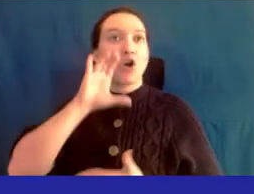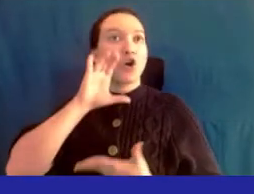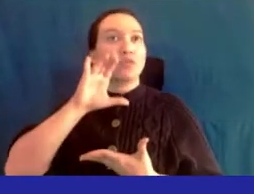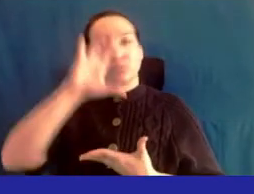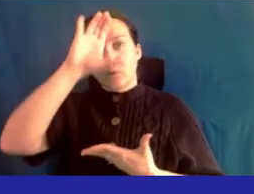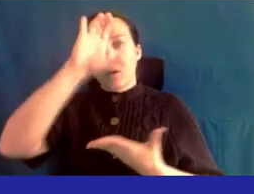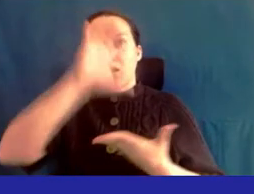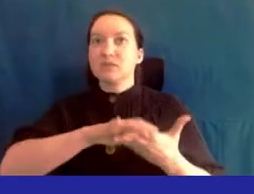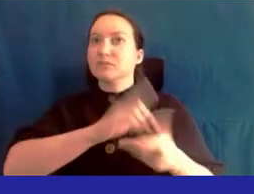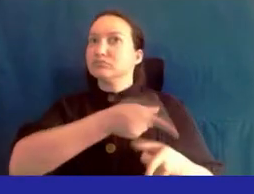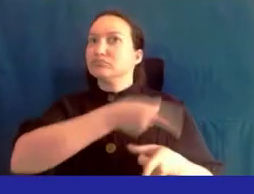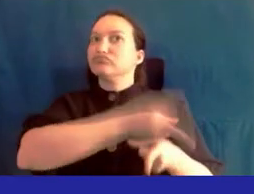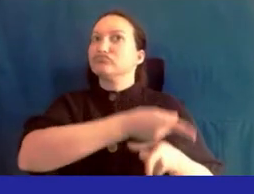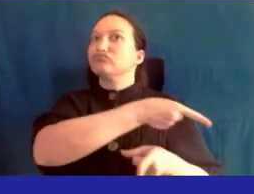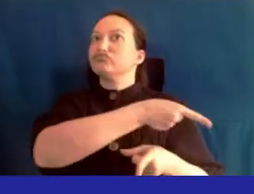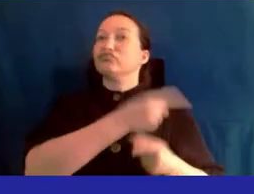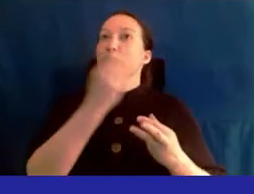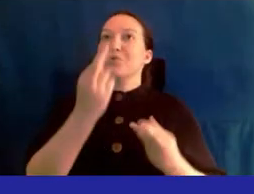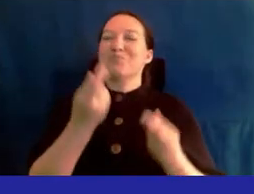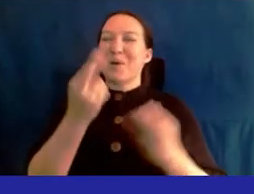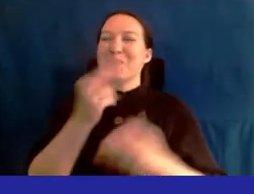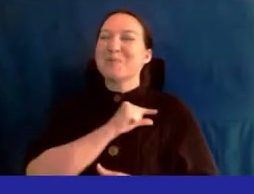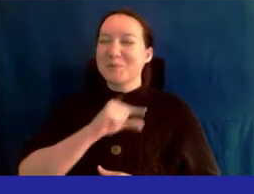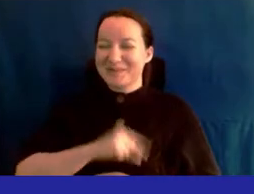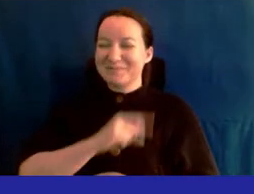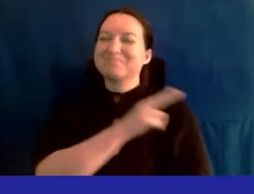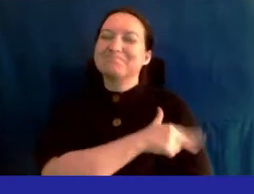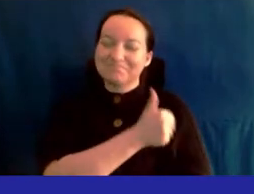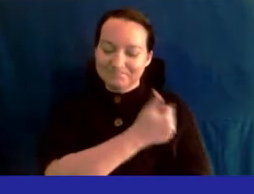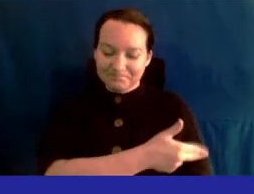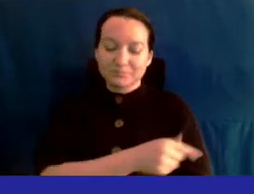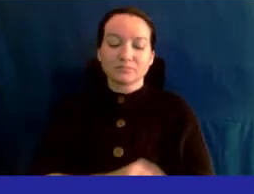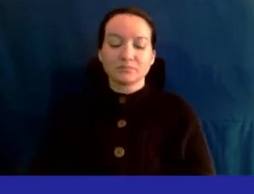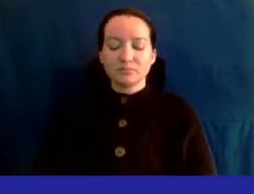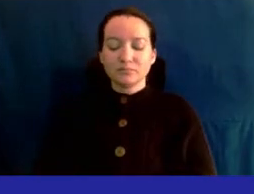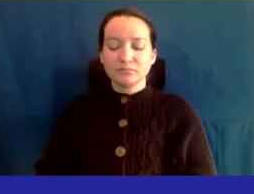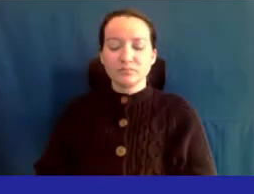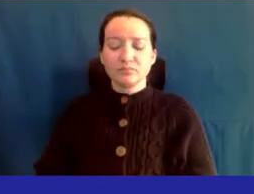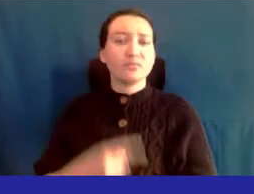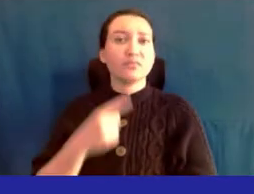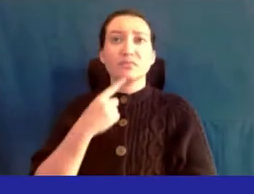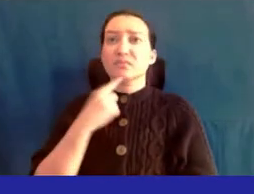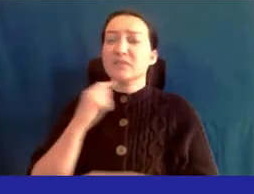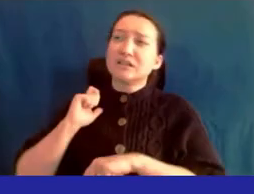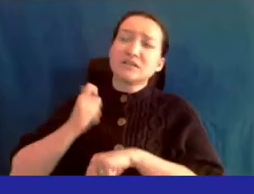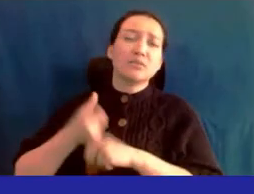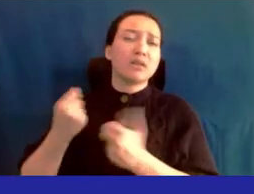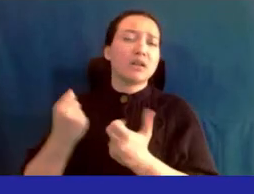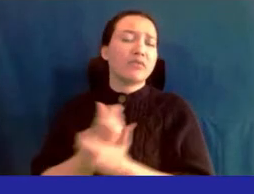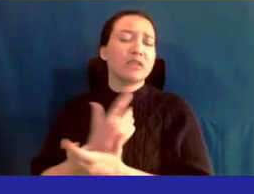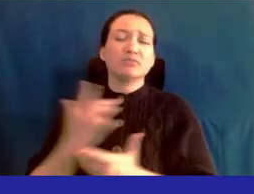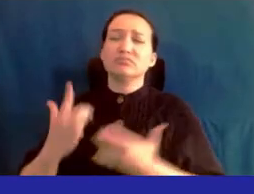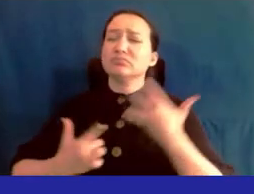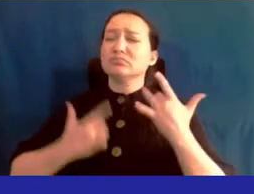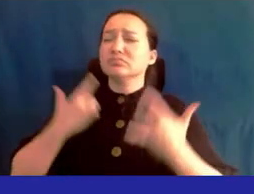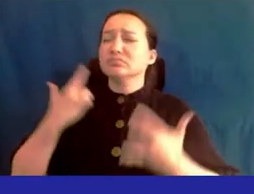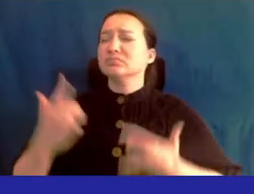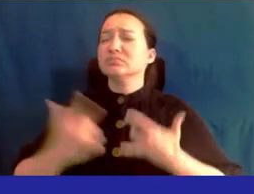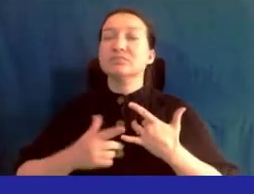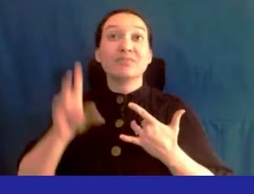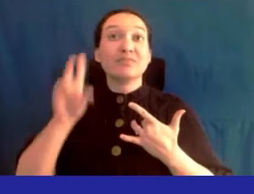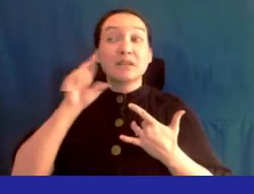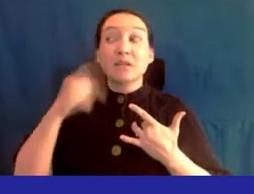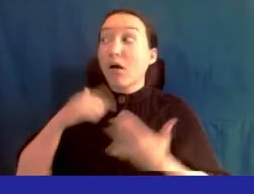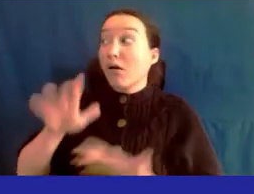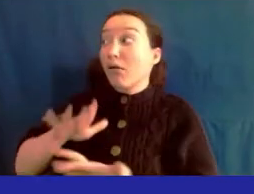on point, and they recommended Queens Hospital. And she set everything up, and I was excited just listening. I haven't reached